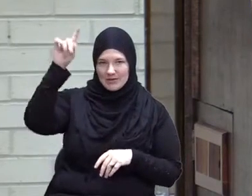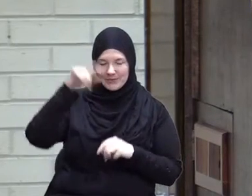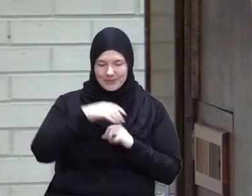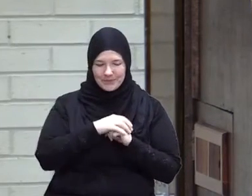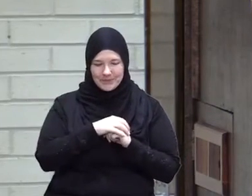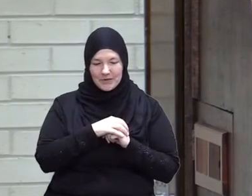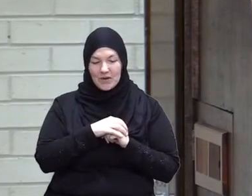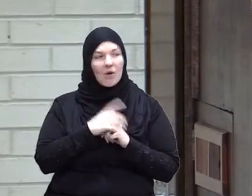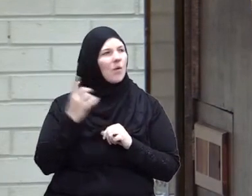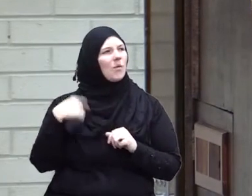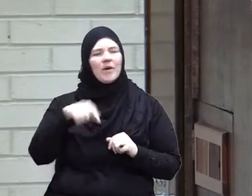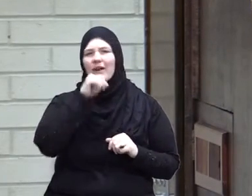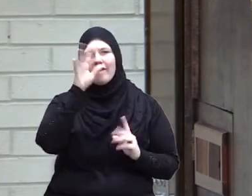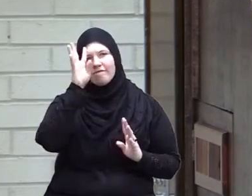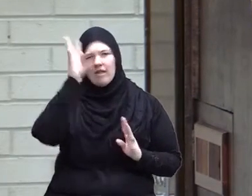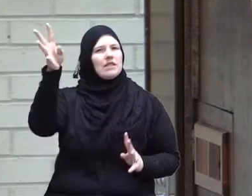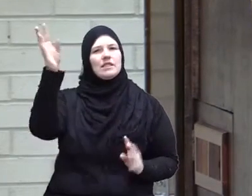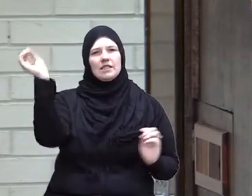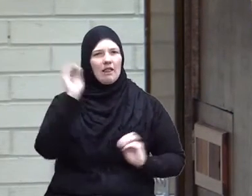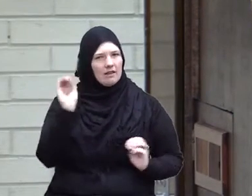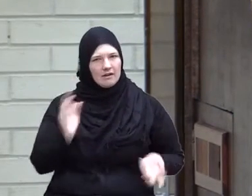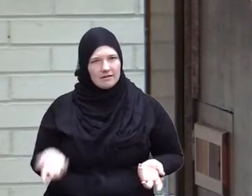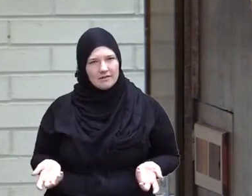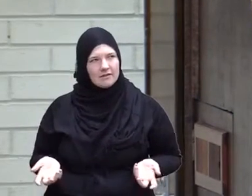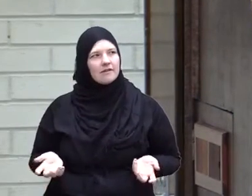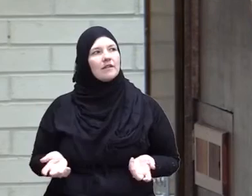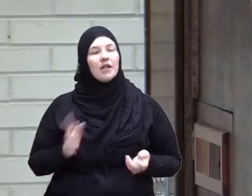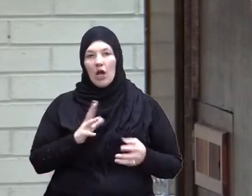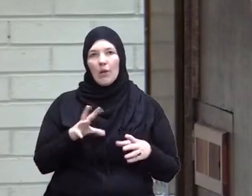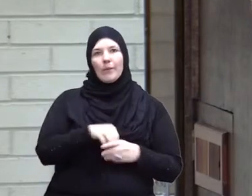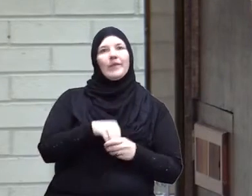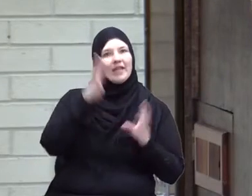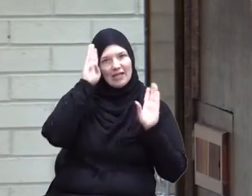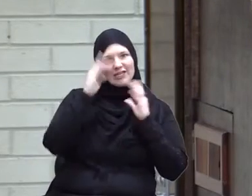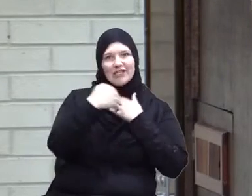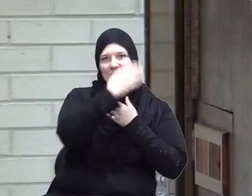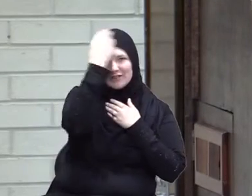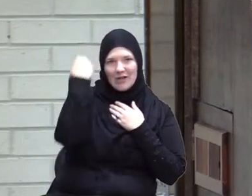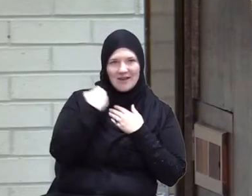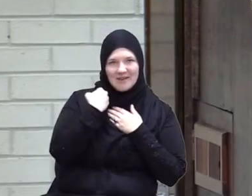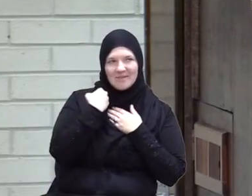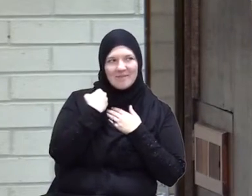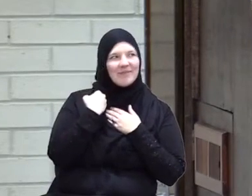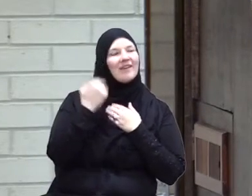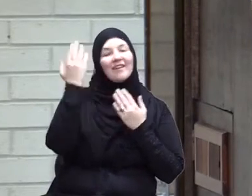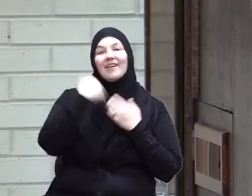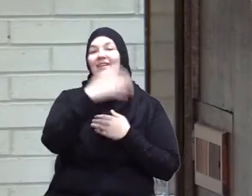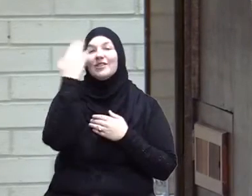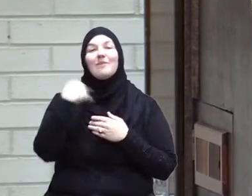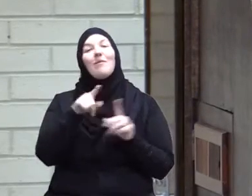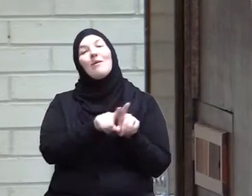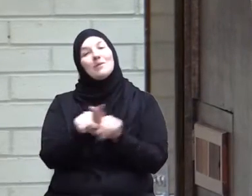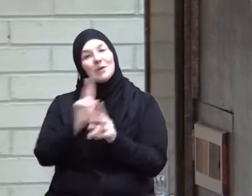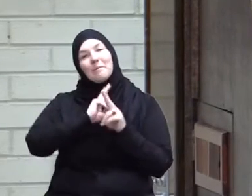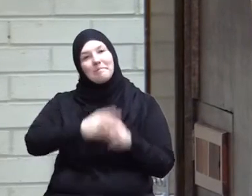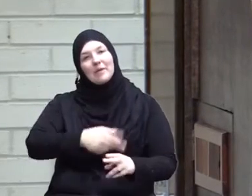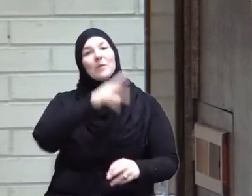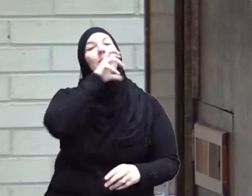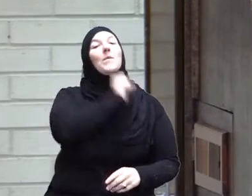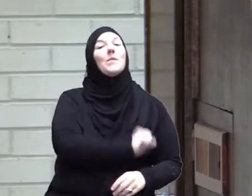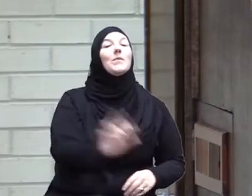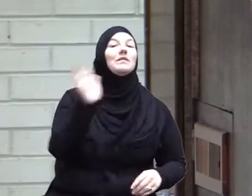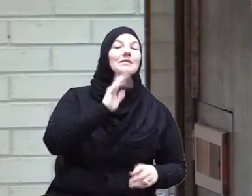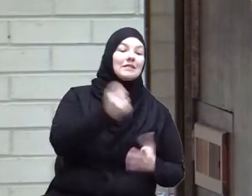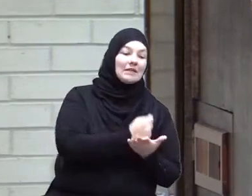we are not inventing anything including the hijab the hijab is also mentioned in the old testament